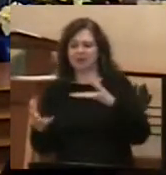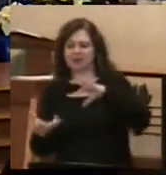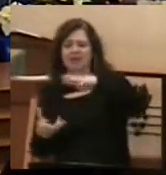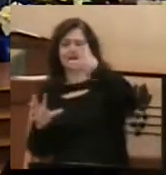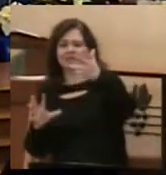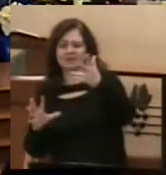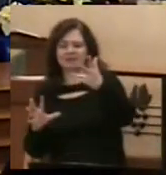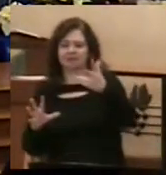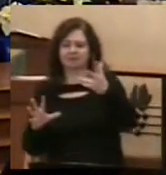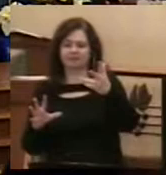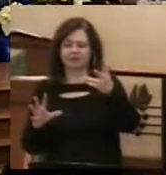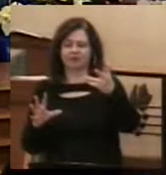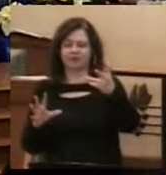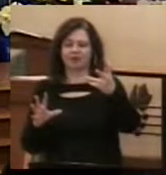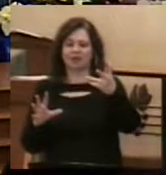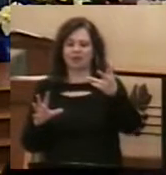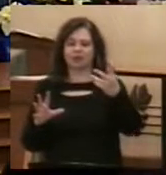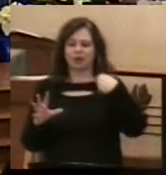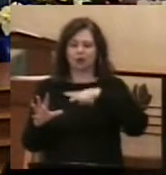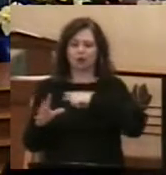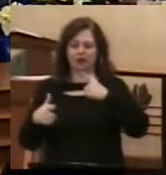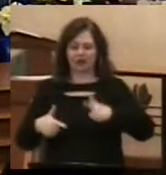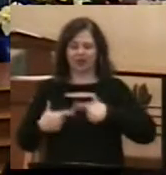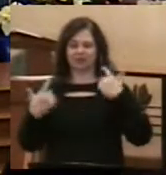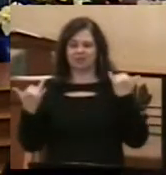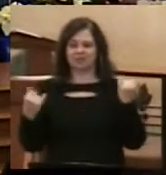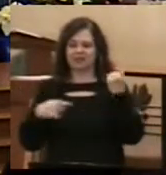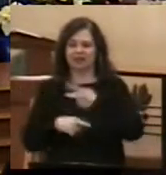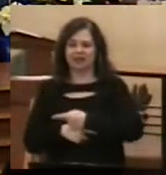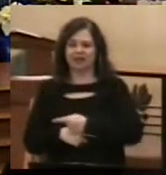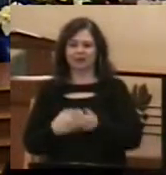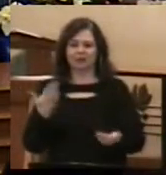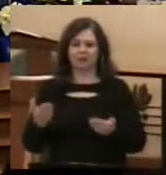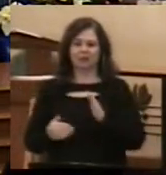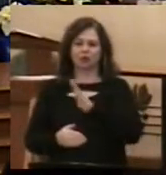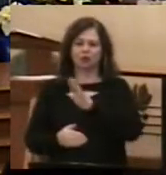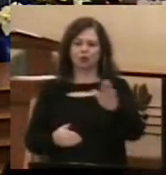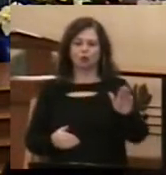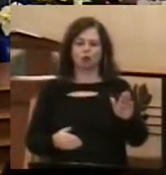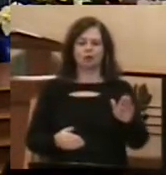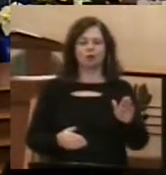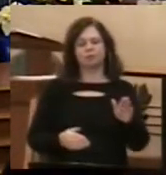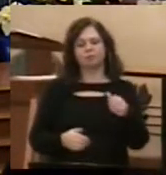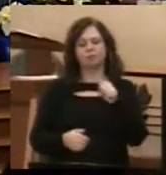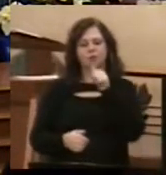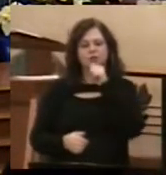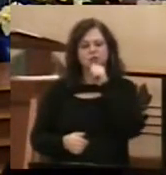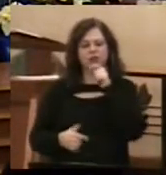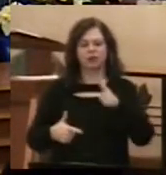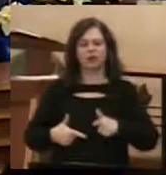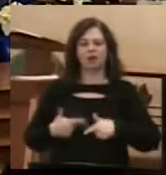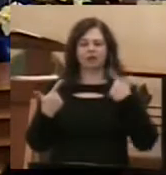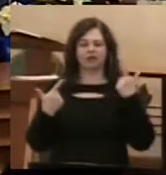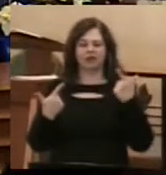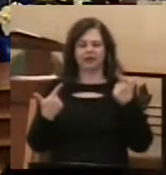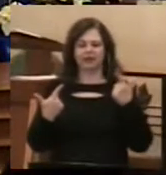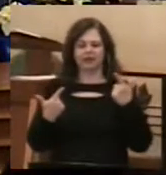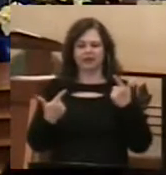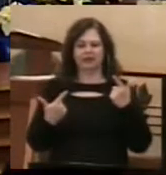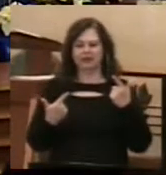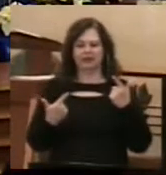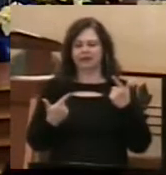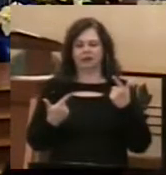in which perhaps we may be living. Maybe there is chaos in your own personal life that seems out of control.